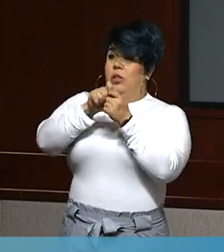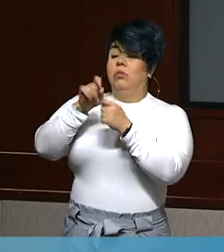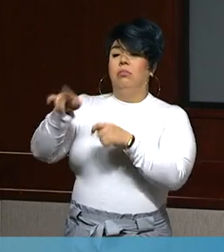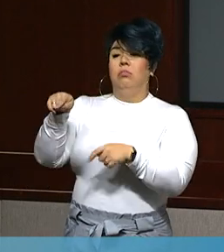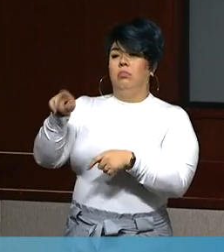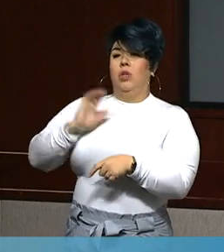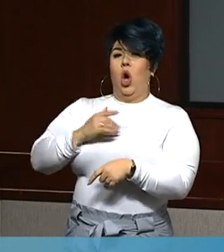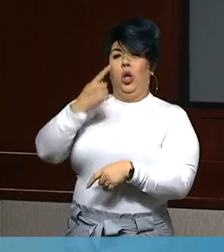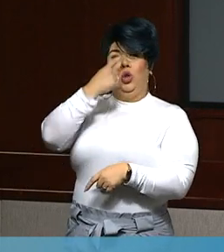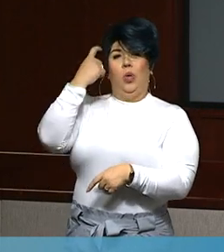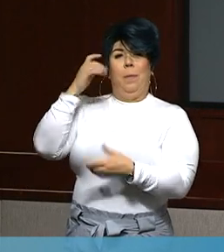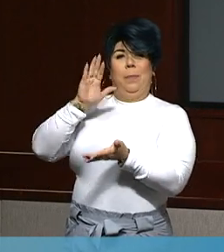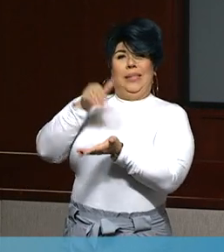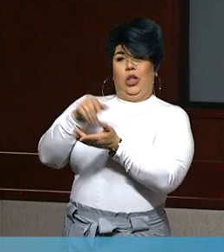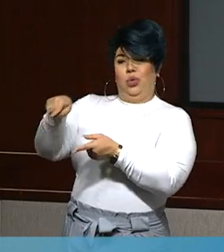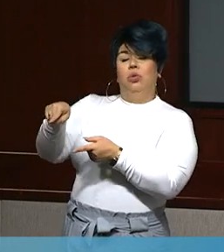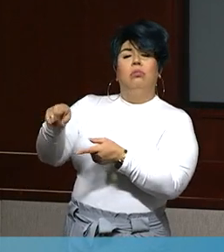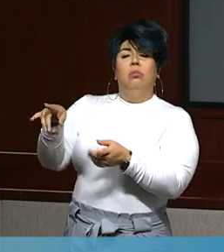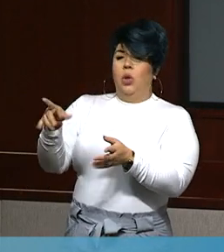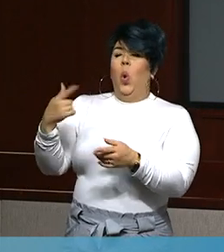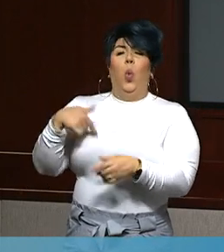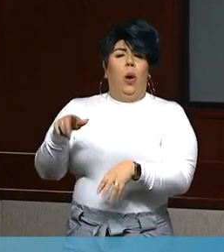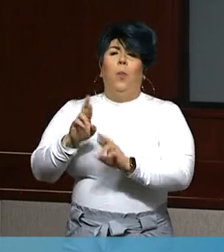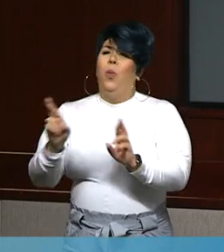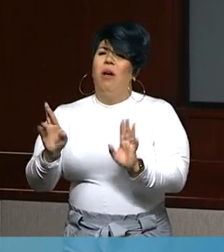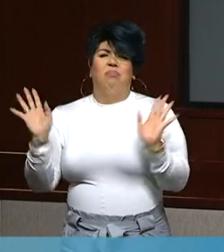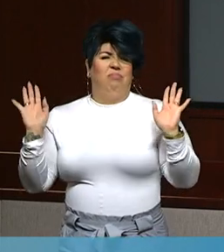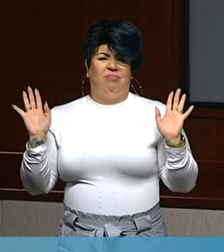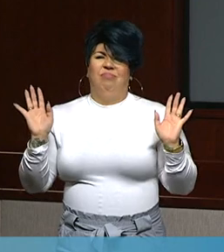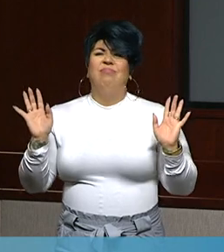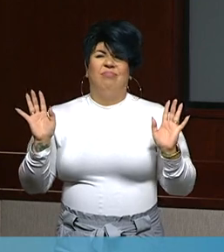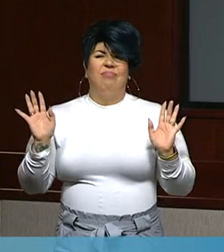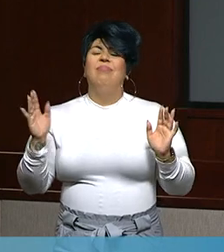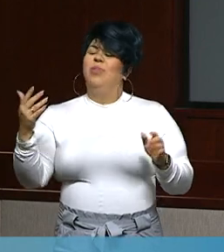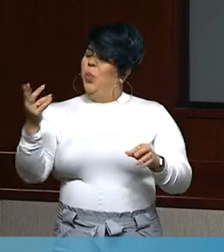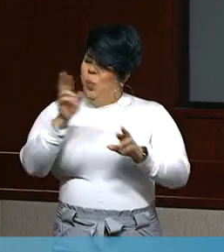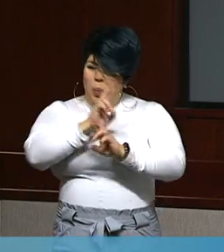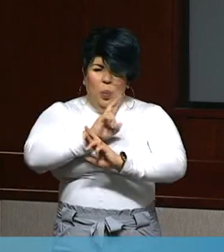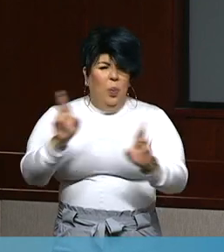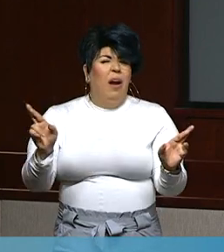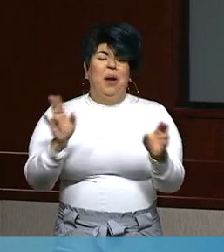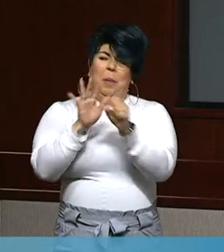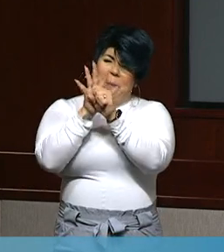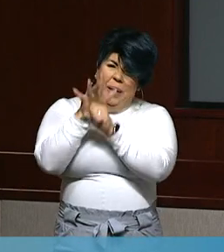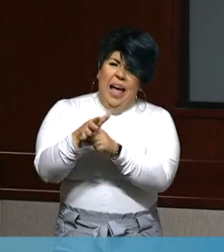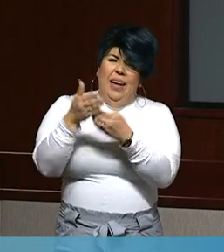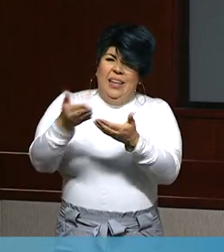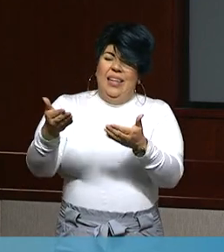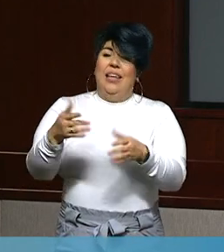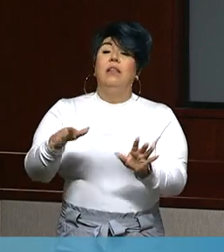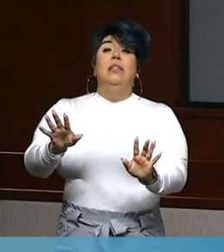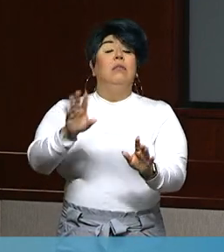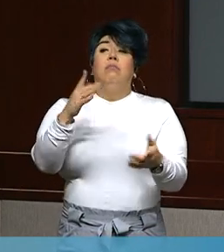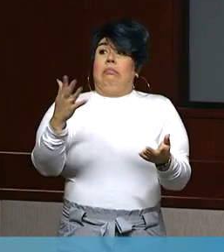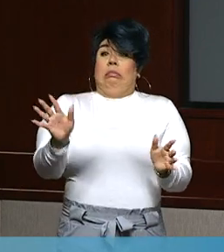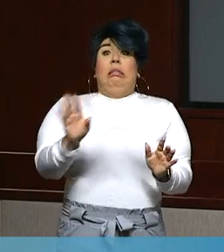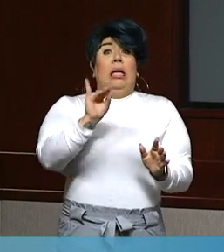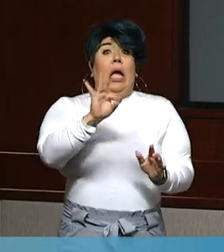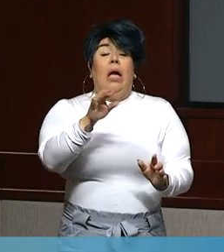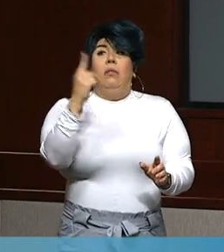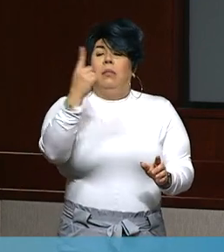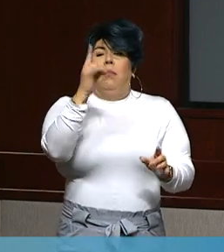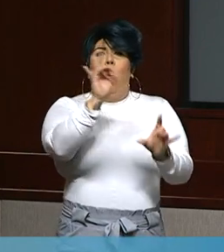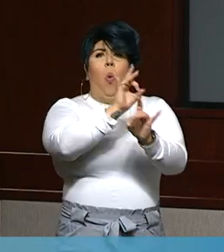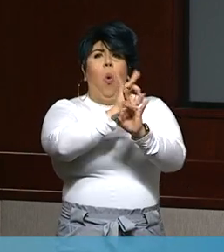Medical, we're prepared for way more than beds that we have. Because if we have a very mass casualty accident